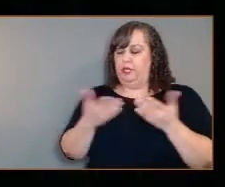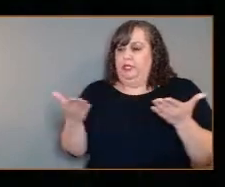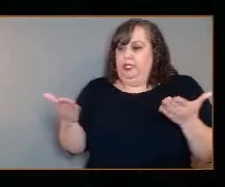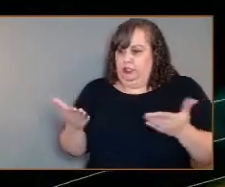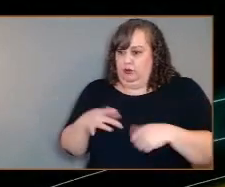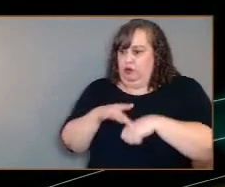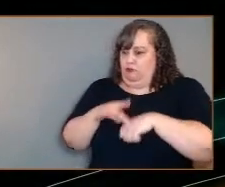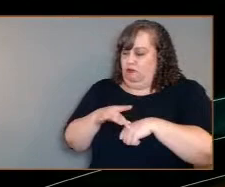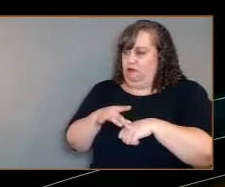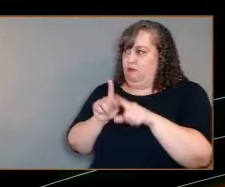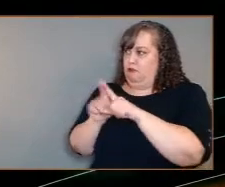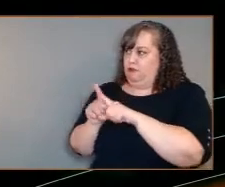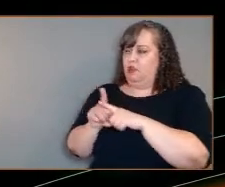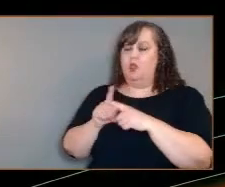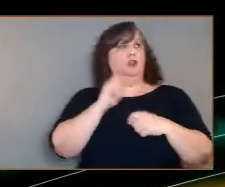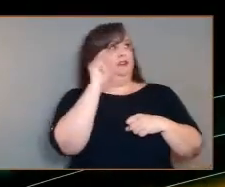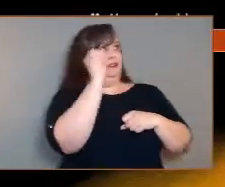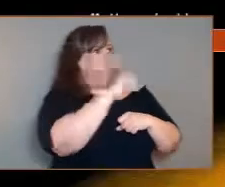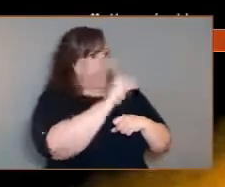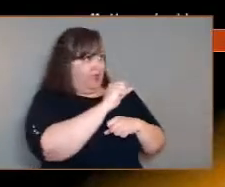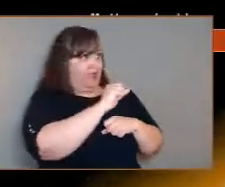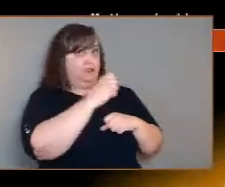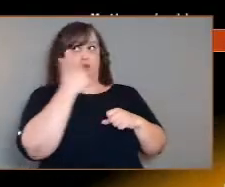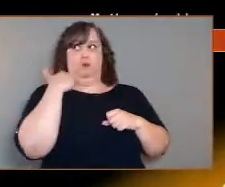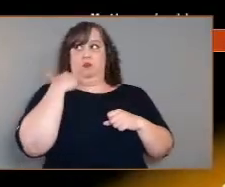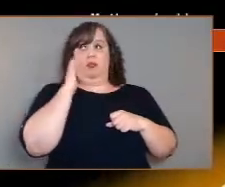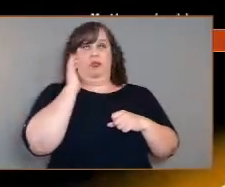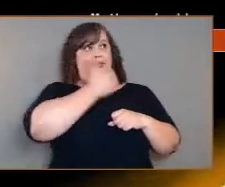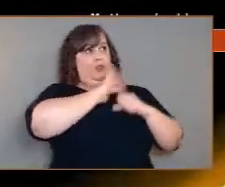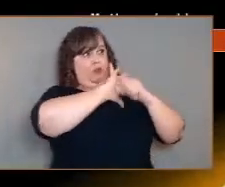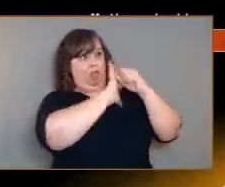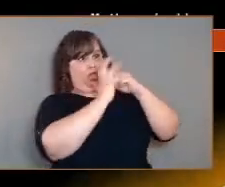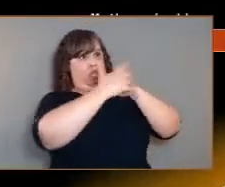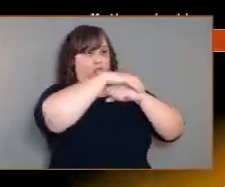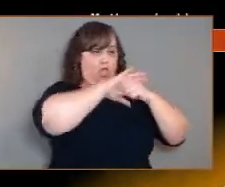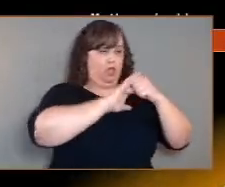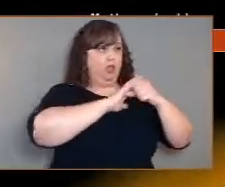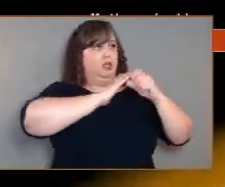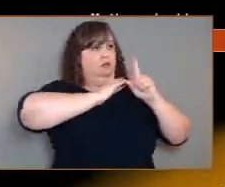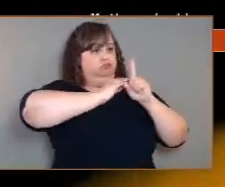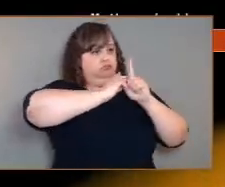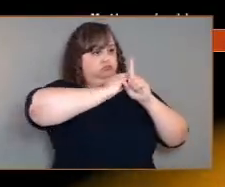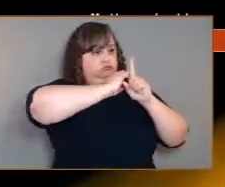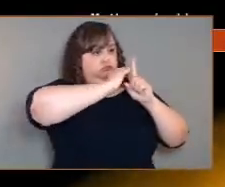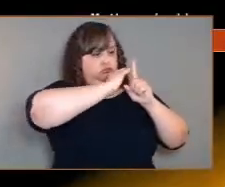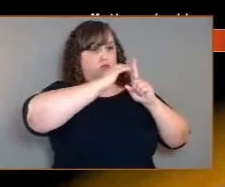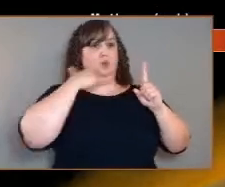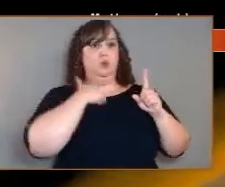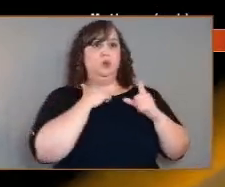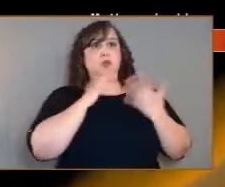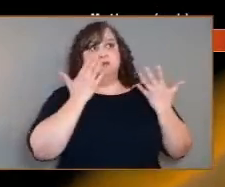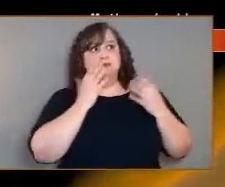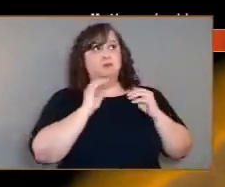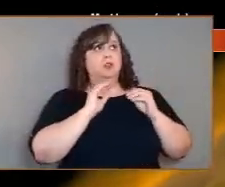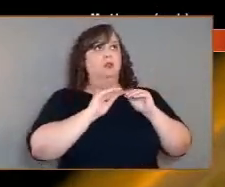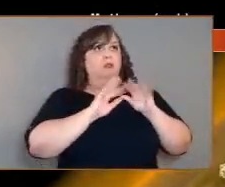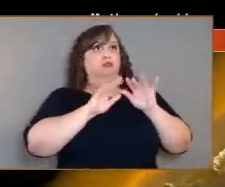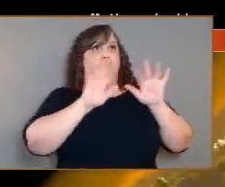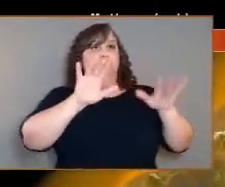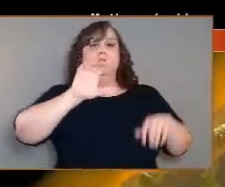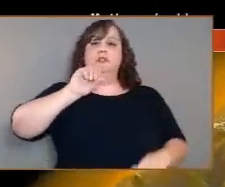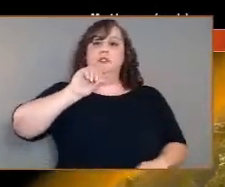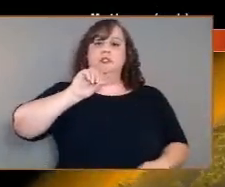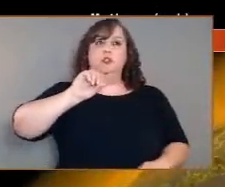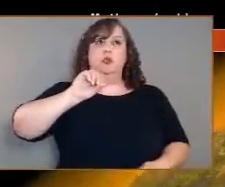put things like CO2 and methane up in the upper atmosphere, it's going to trap that heat. And we'll